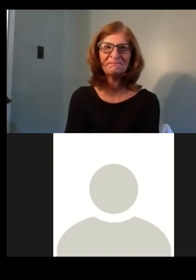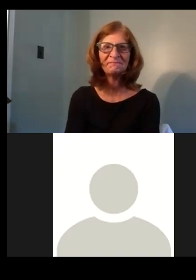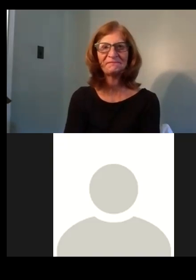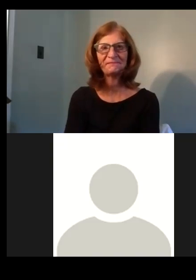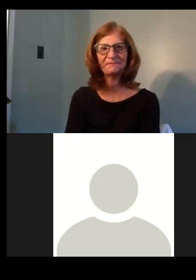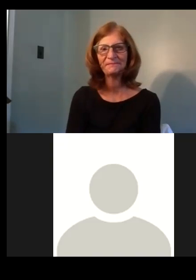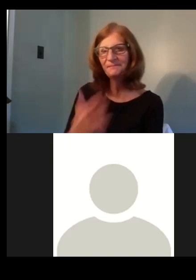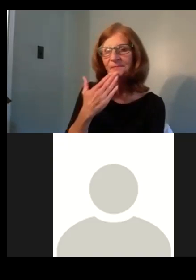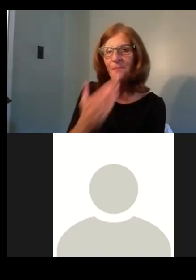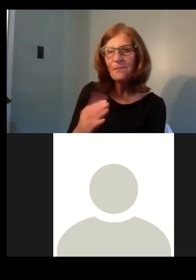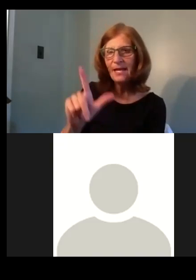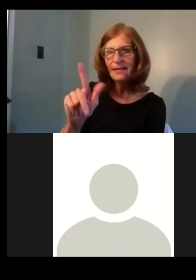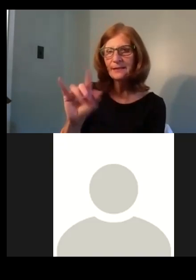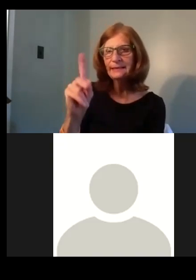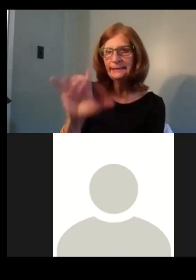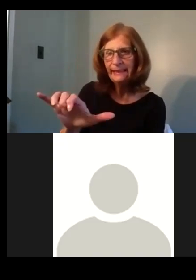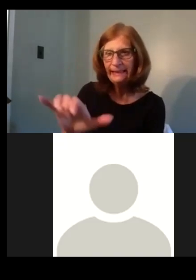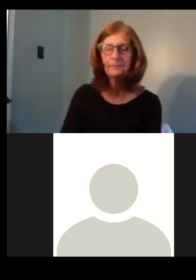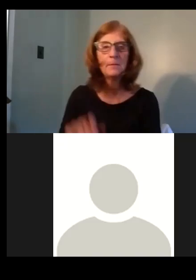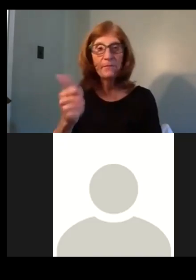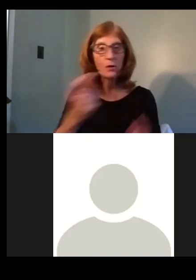Thanks, Lindsay. Any other questions or comments?